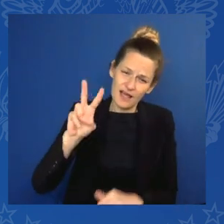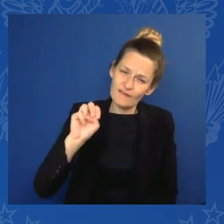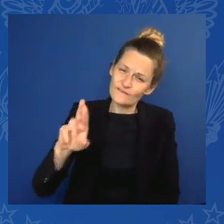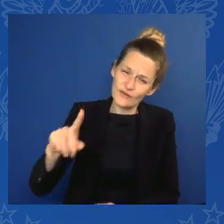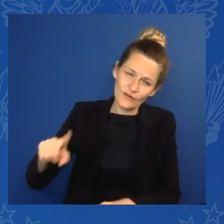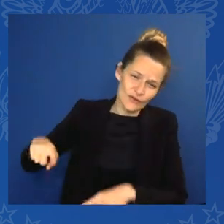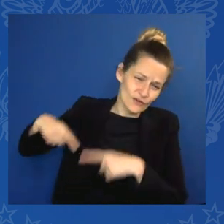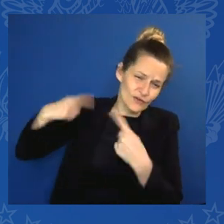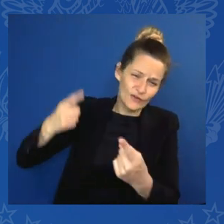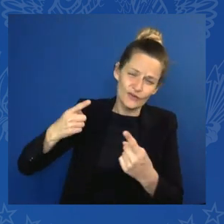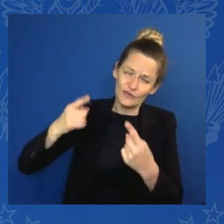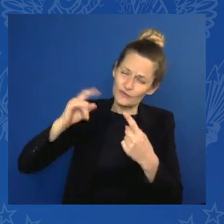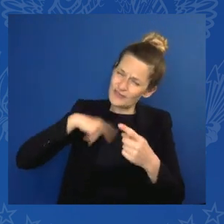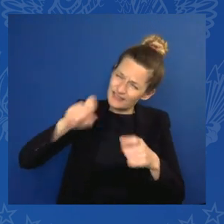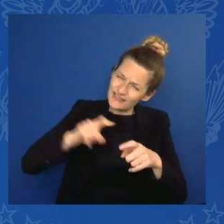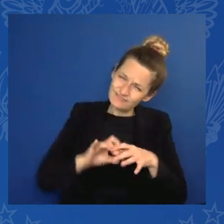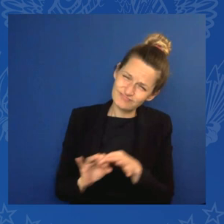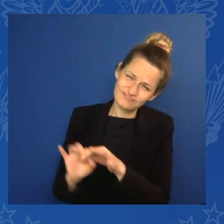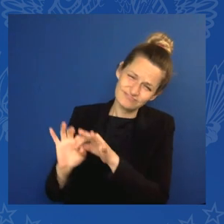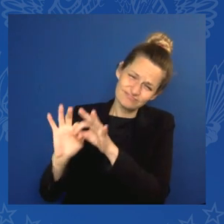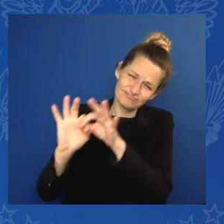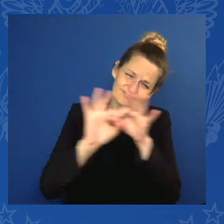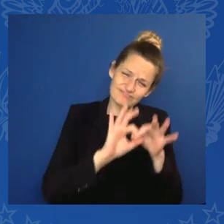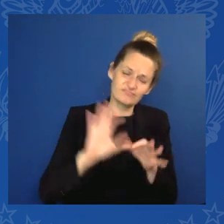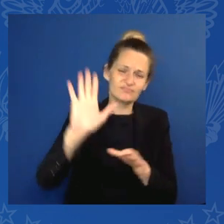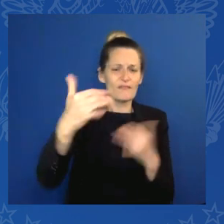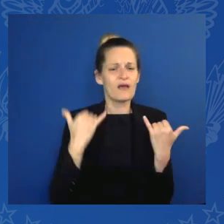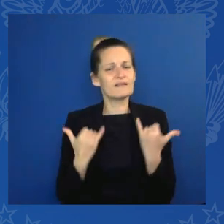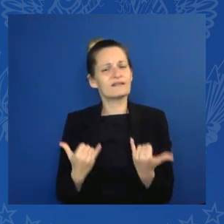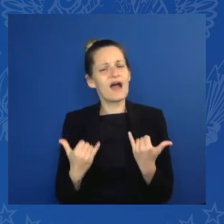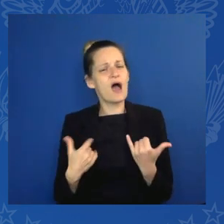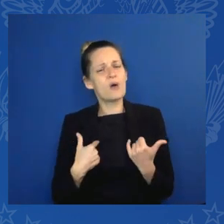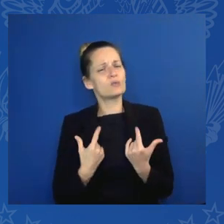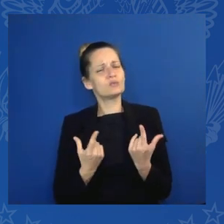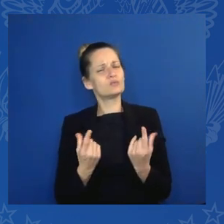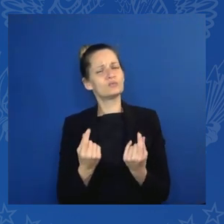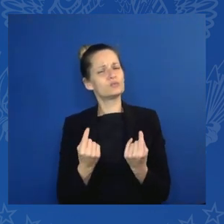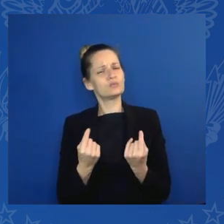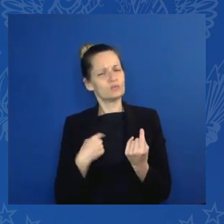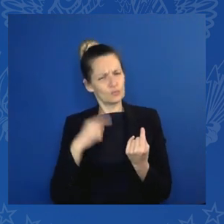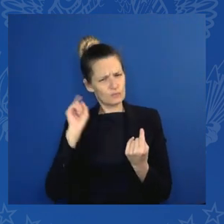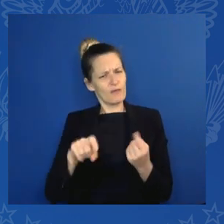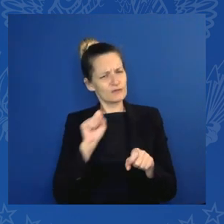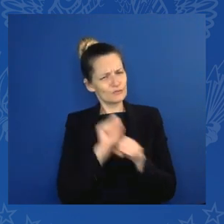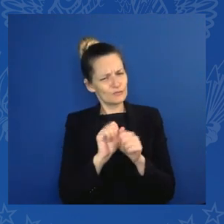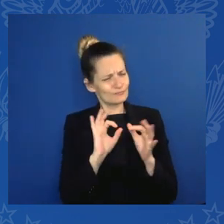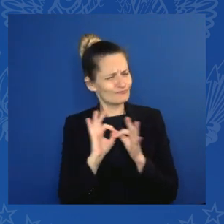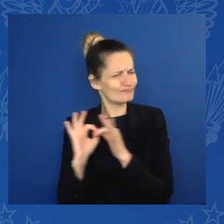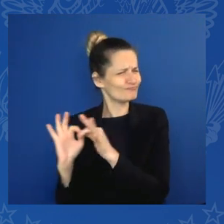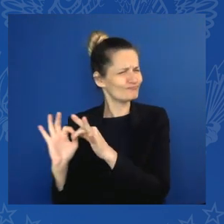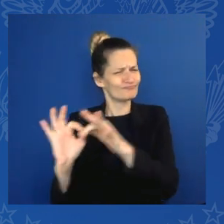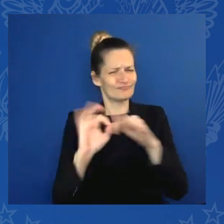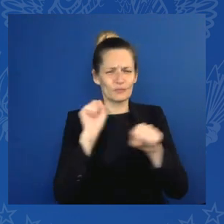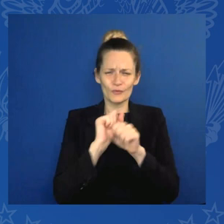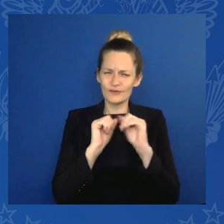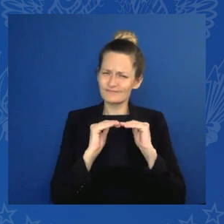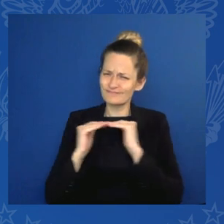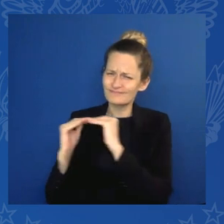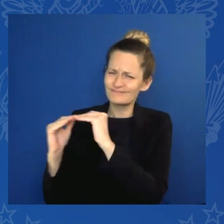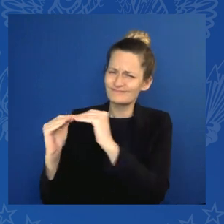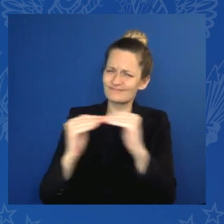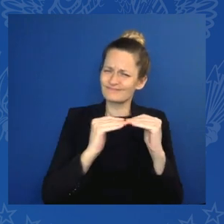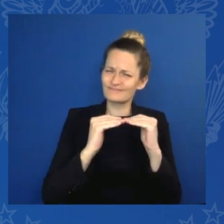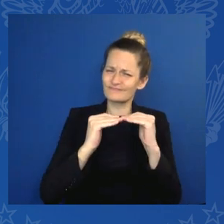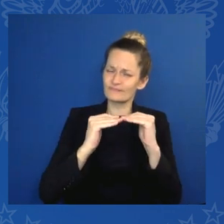We should work side by side. And this is the one and only way to maximize the potential of our investments